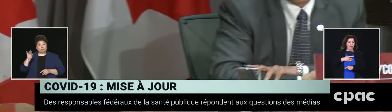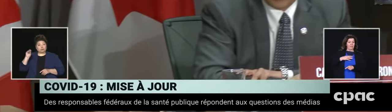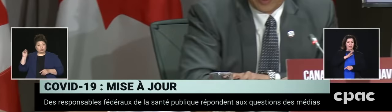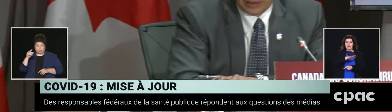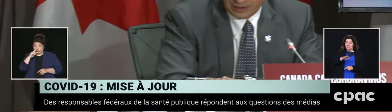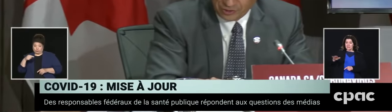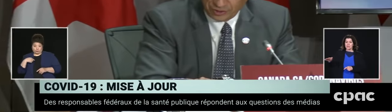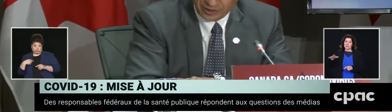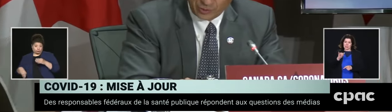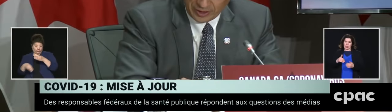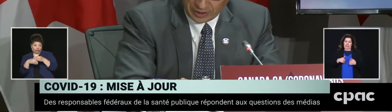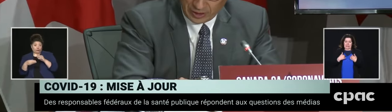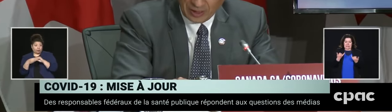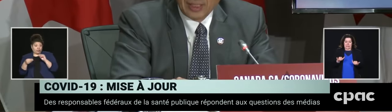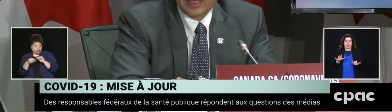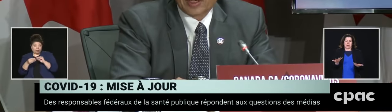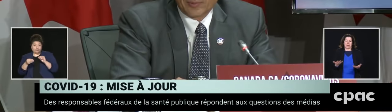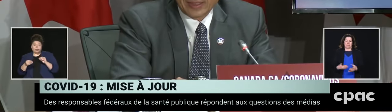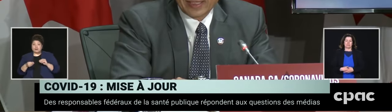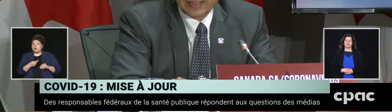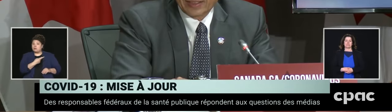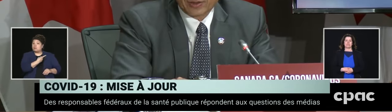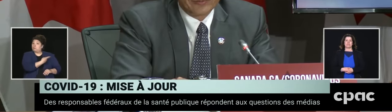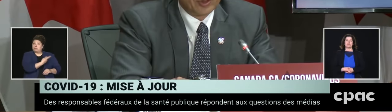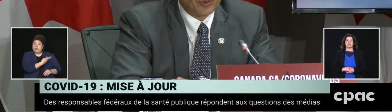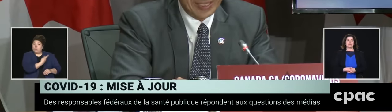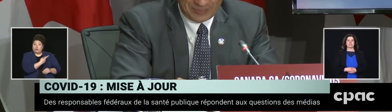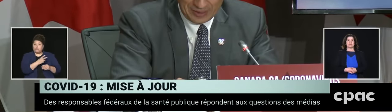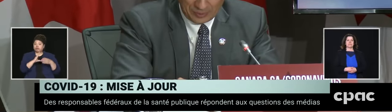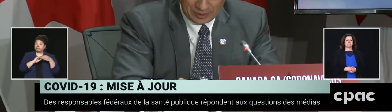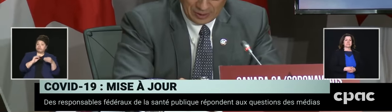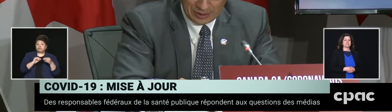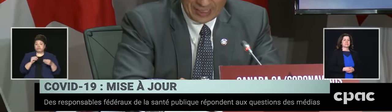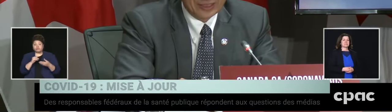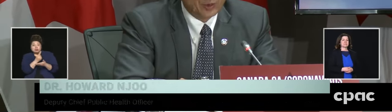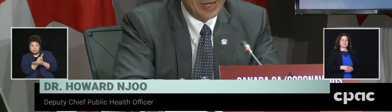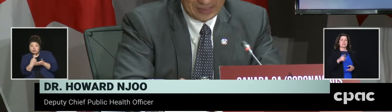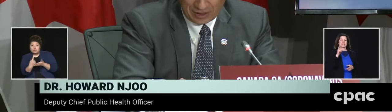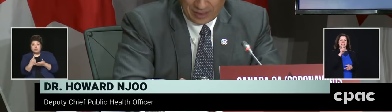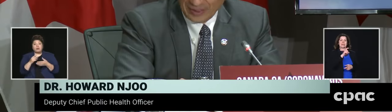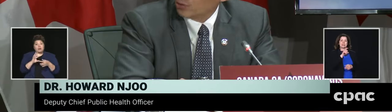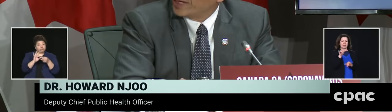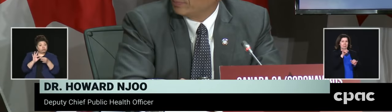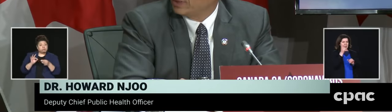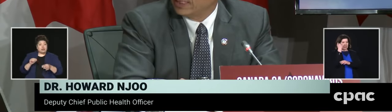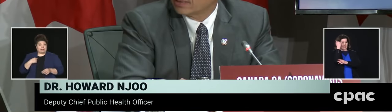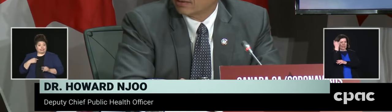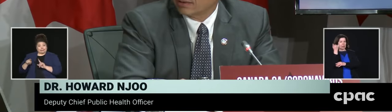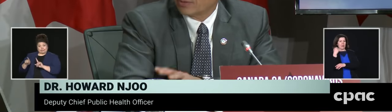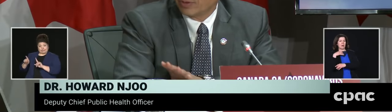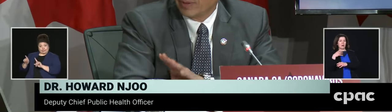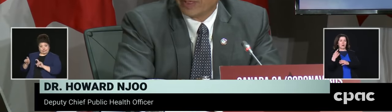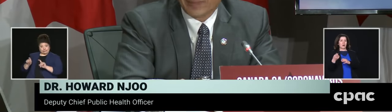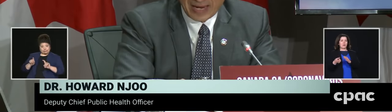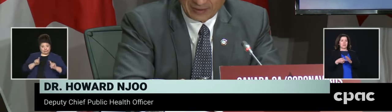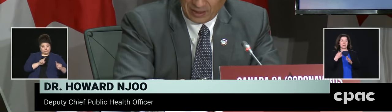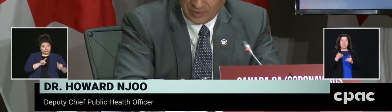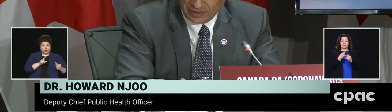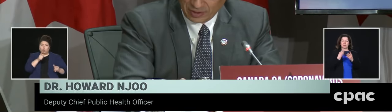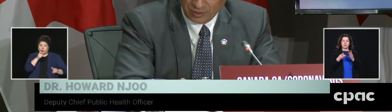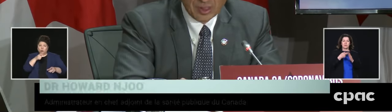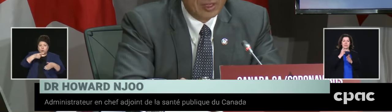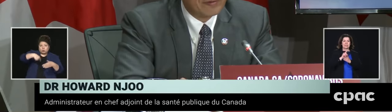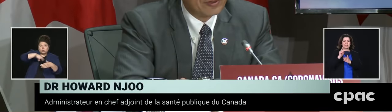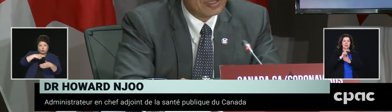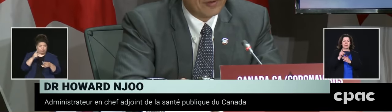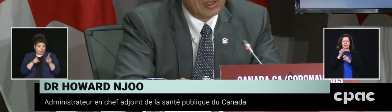we both said repeatedly during this week, it's all about testing sort of the right people at the right time in the right place. So I just want to maybe unpack that